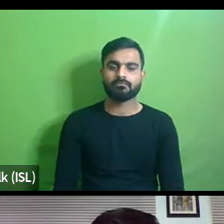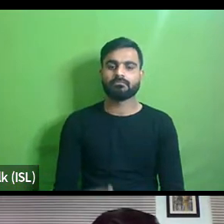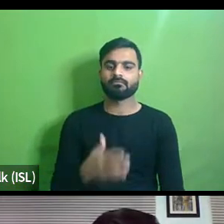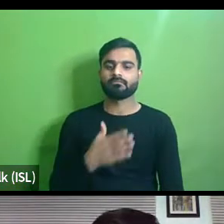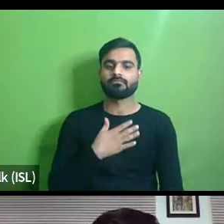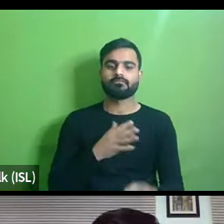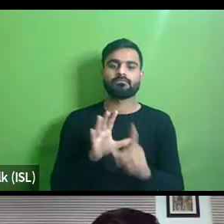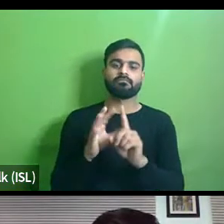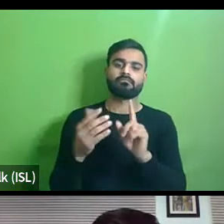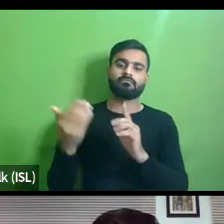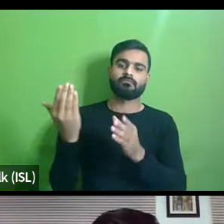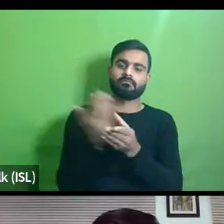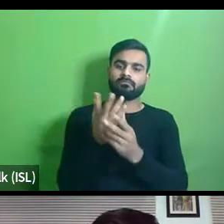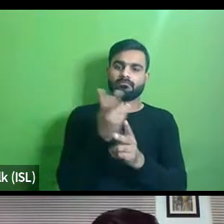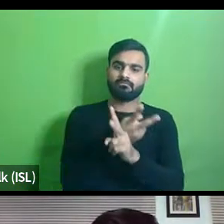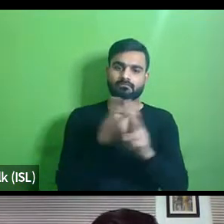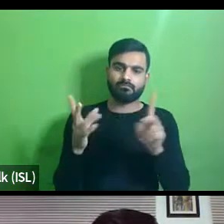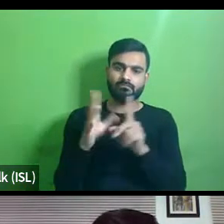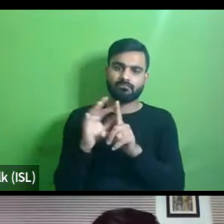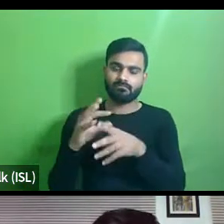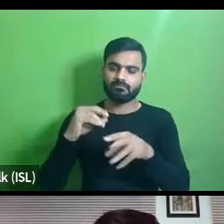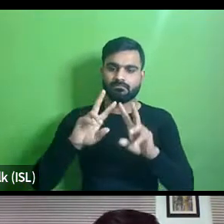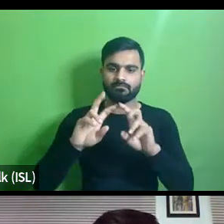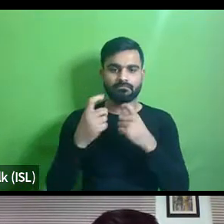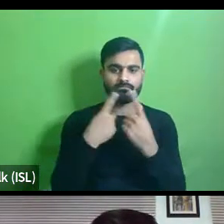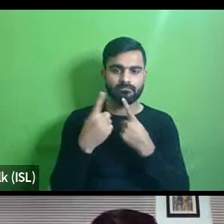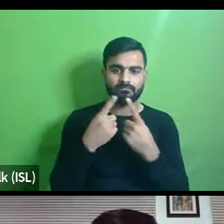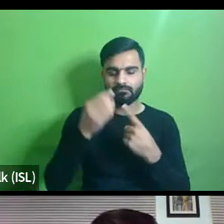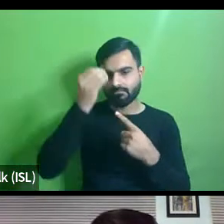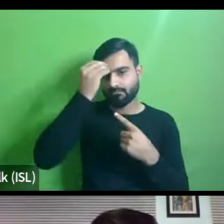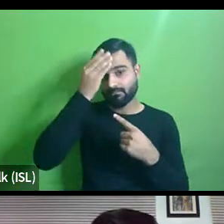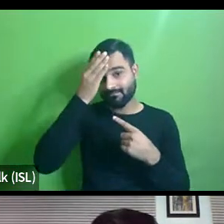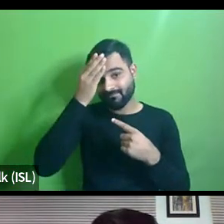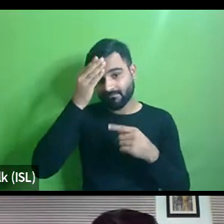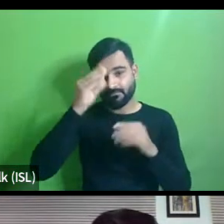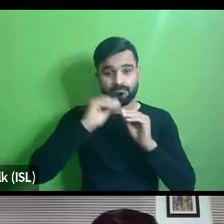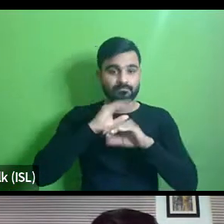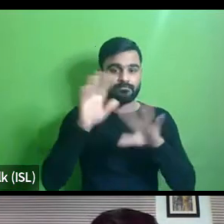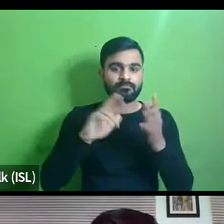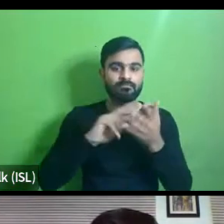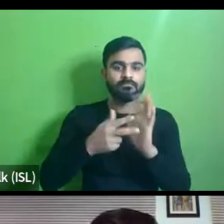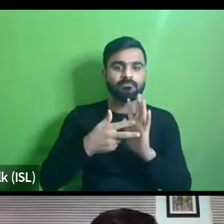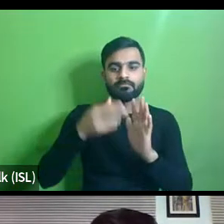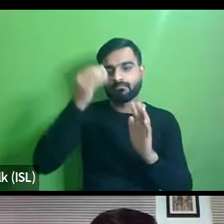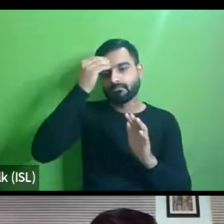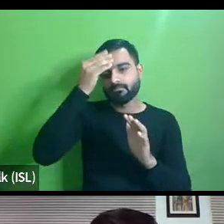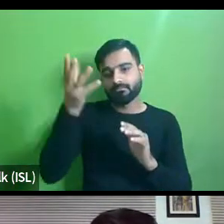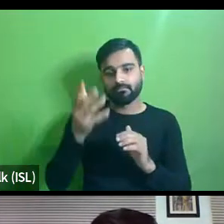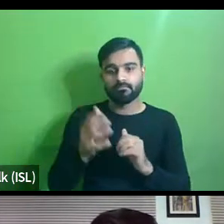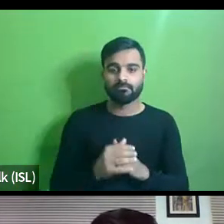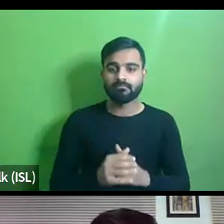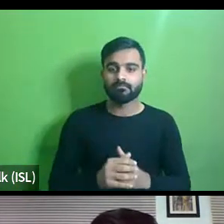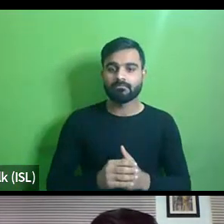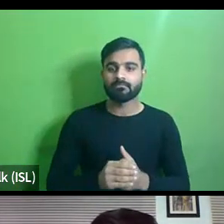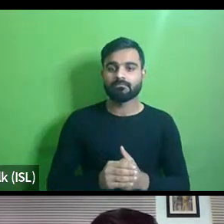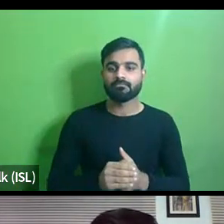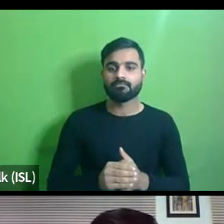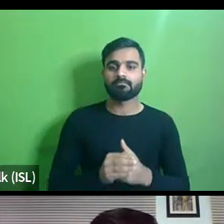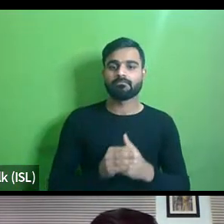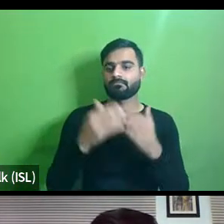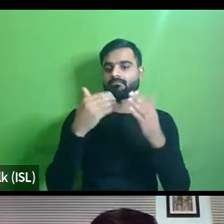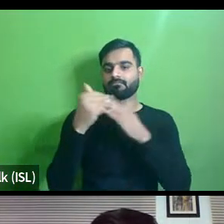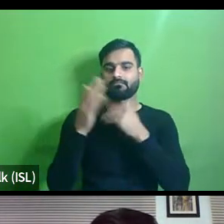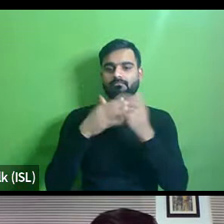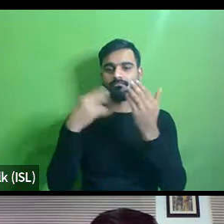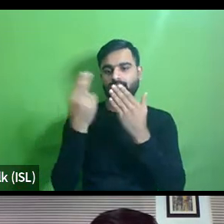standard document to refer to so when when we talk about unawareness what is unawareness about um the architects are